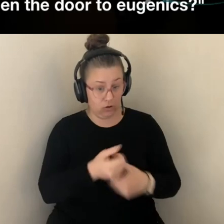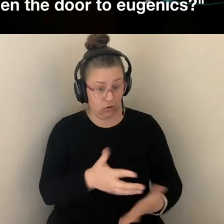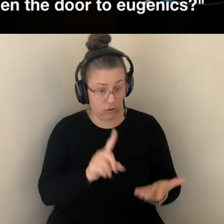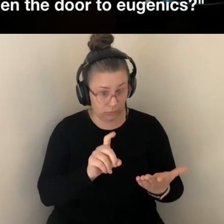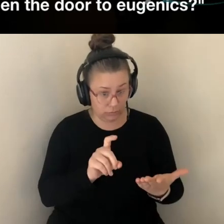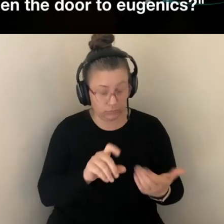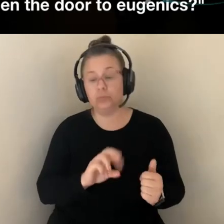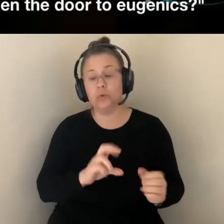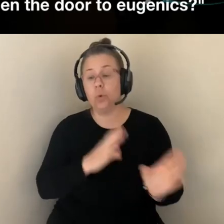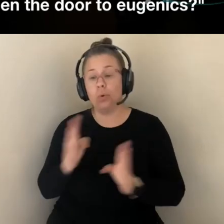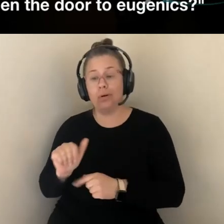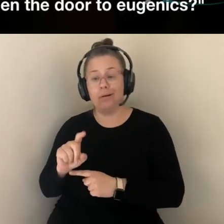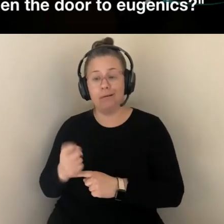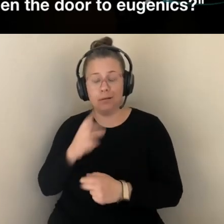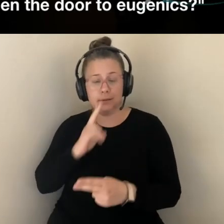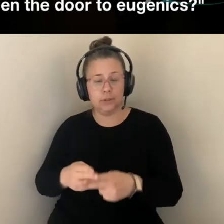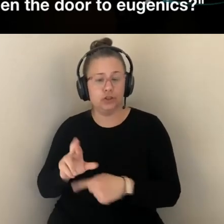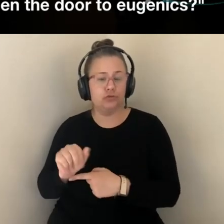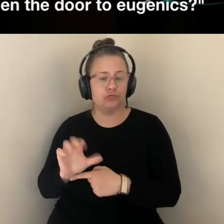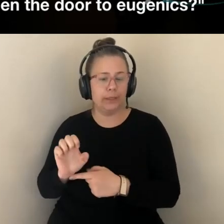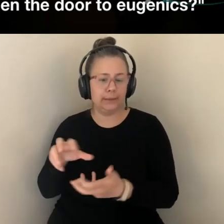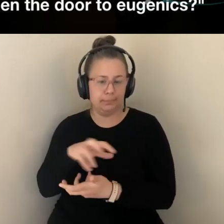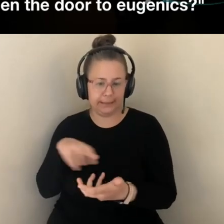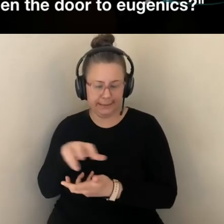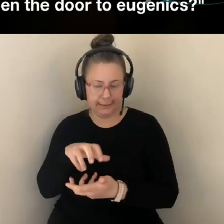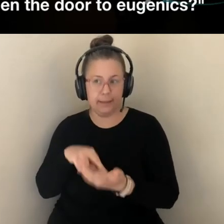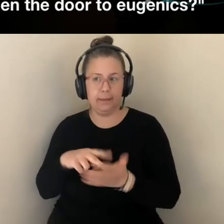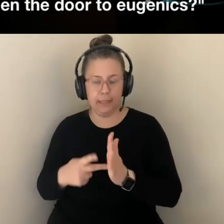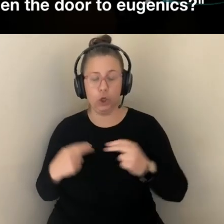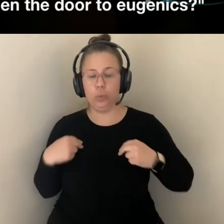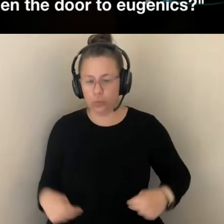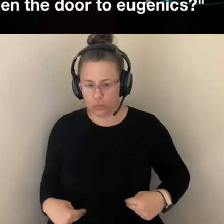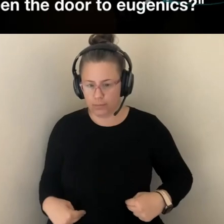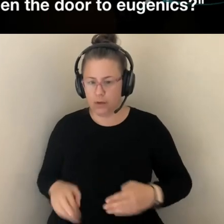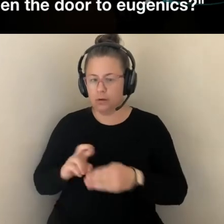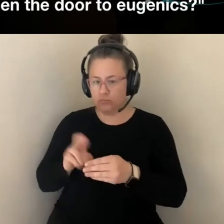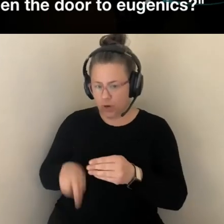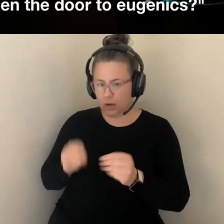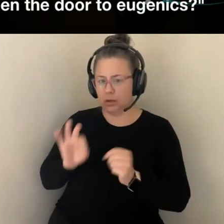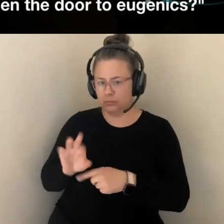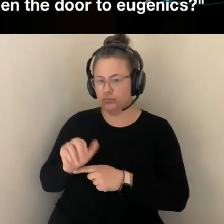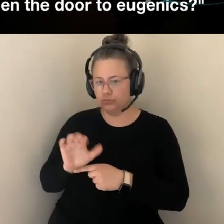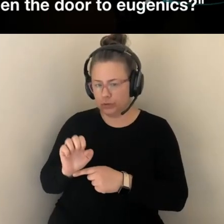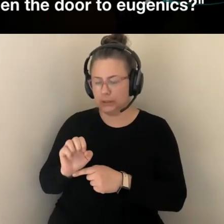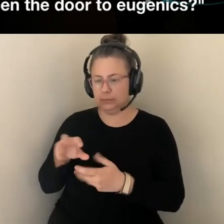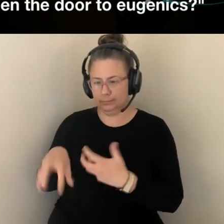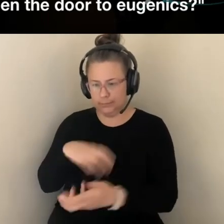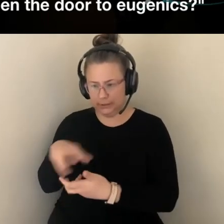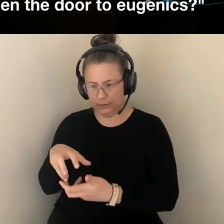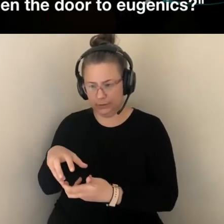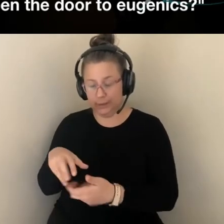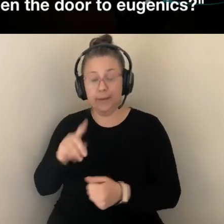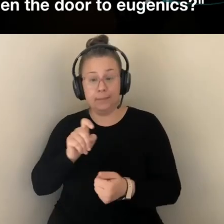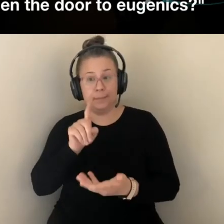RACE MIXING, THE HUMAN PRODUCTS OF IT, WERE THOUGHT TO BE INFERIOR TO EITHER OF THE PURE RACES FROM WHICH THEY